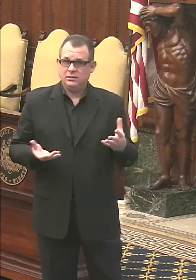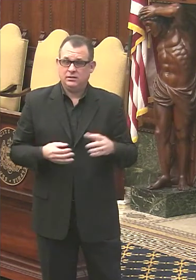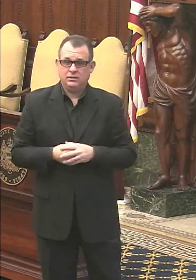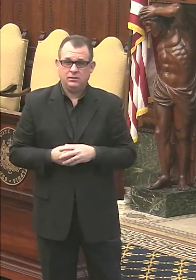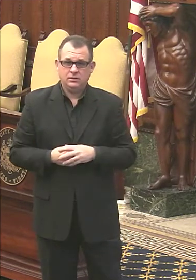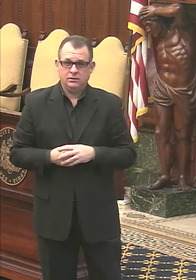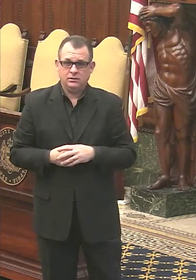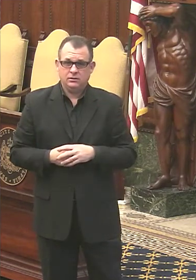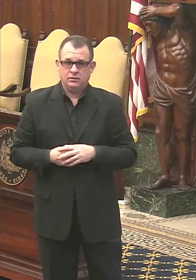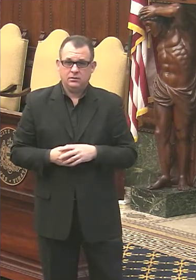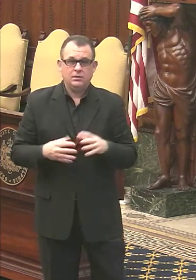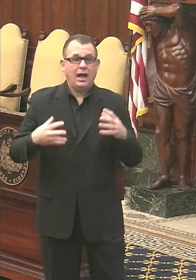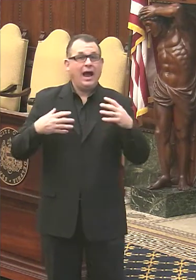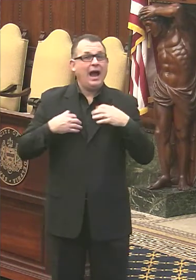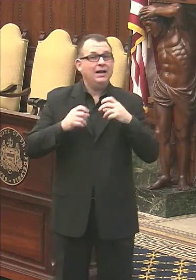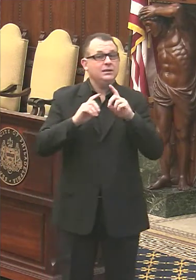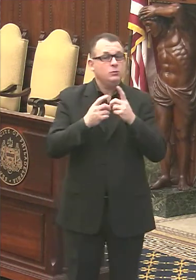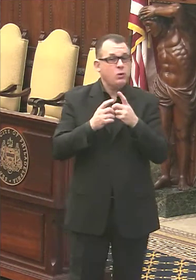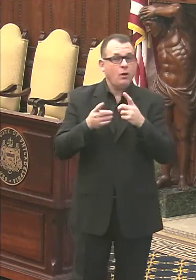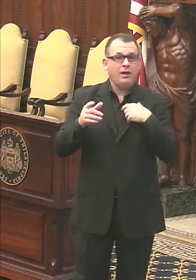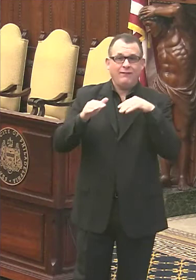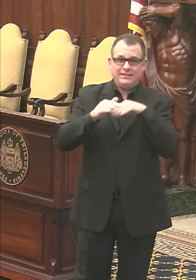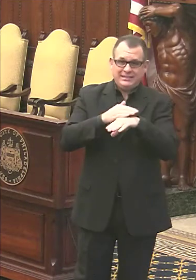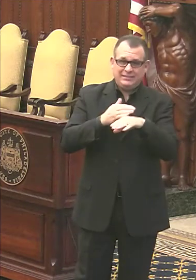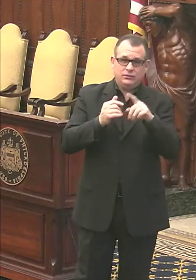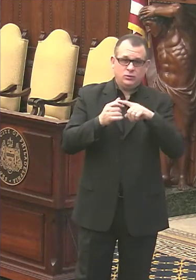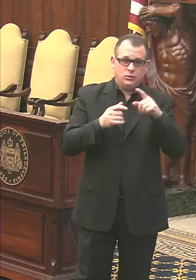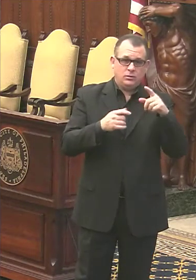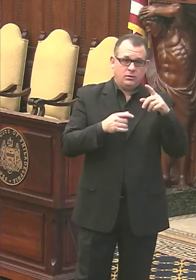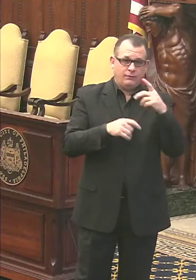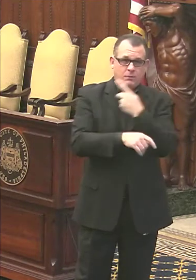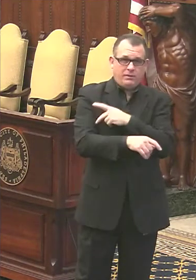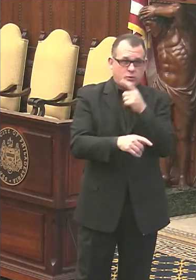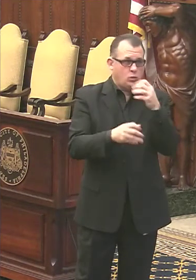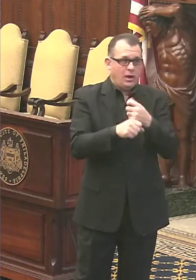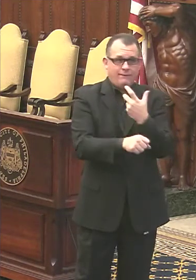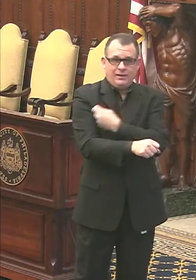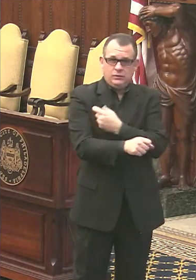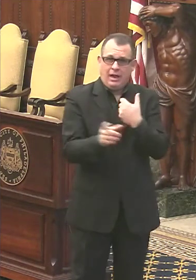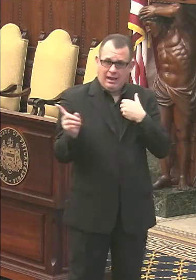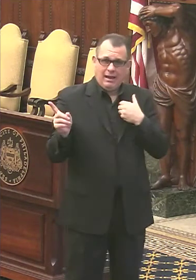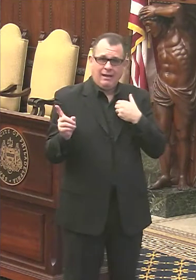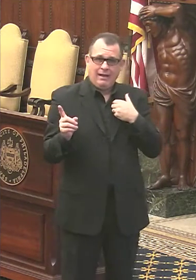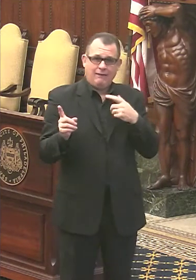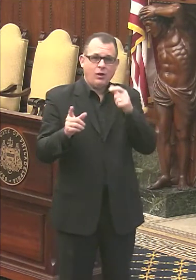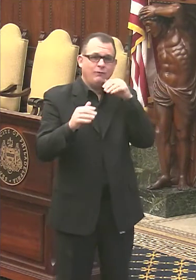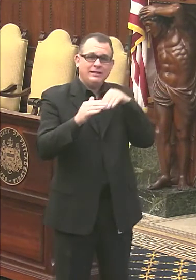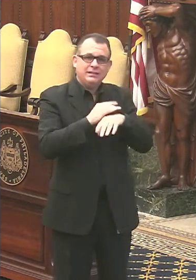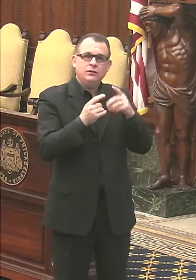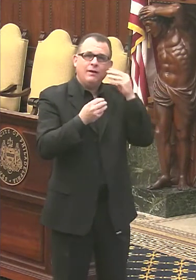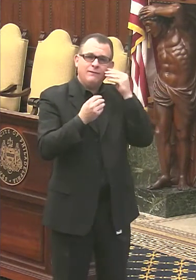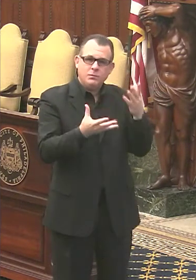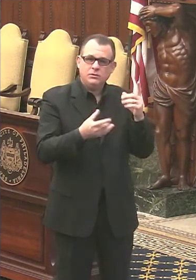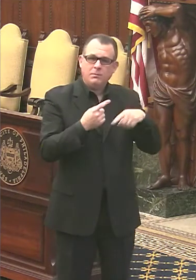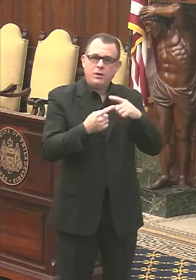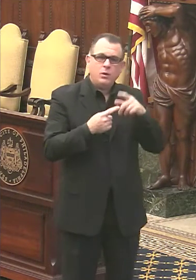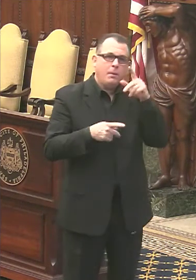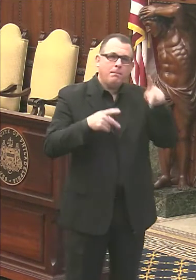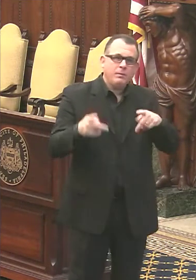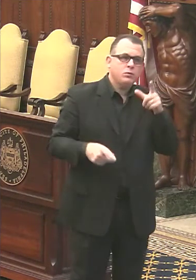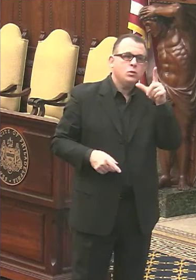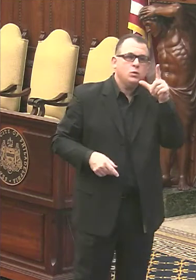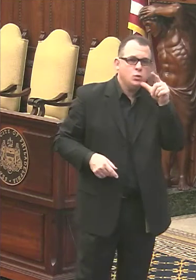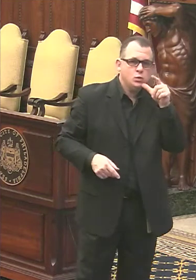The health department has access to data on patients who've been vaccinated, but we don't have access to the information on people who have gone to that site and